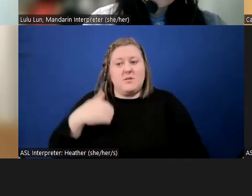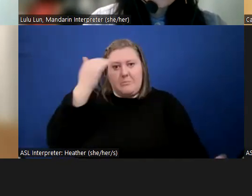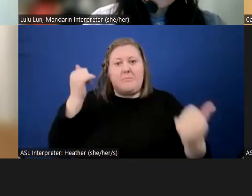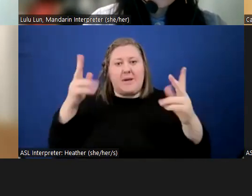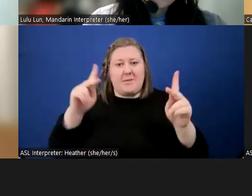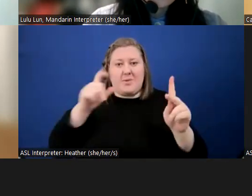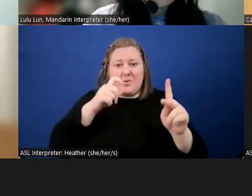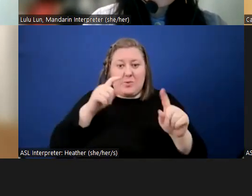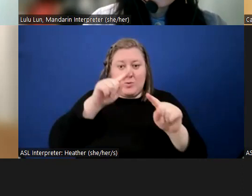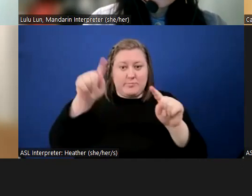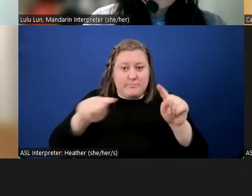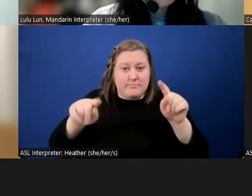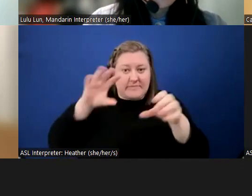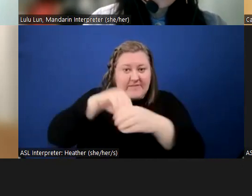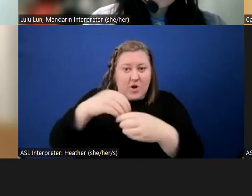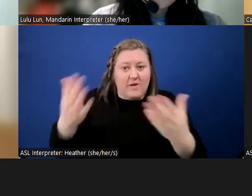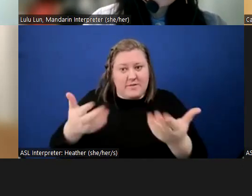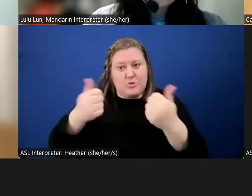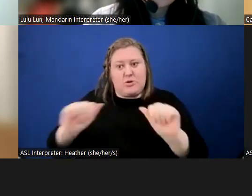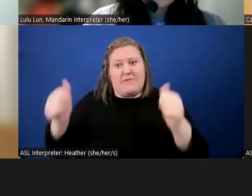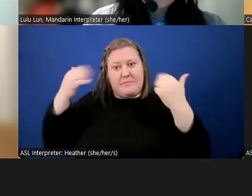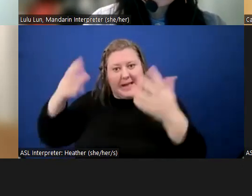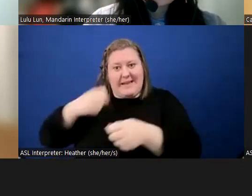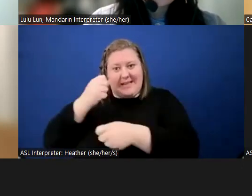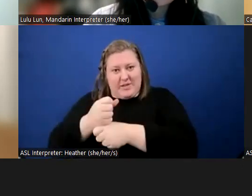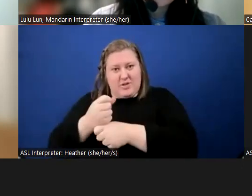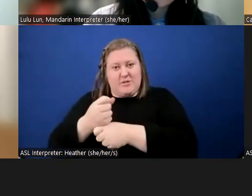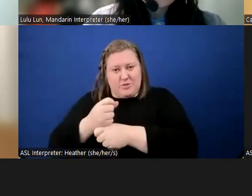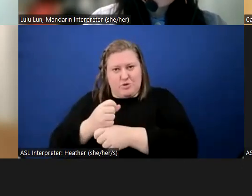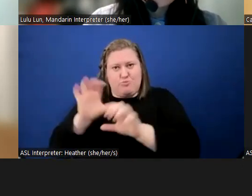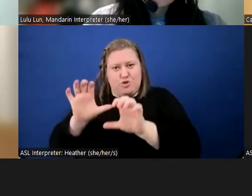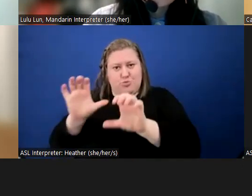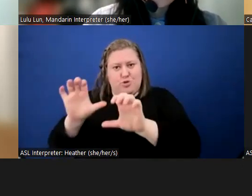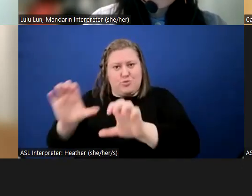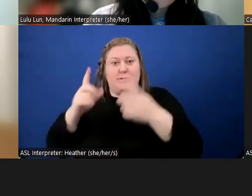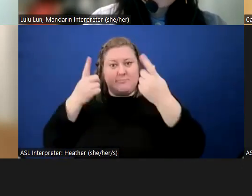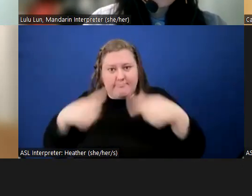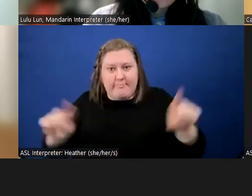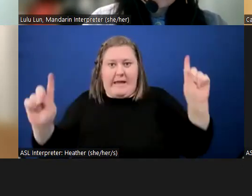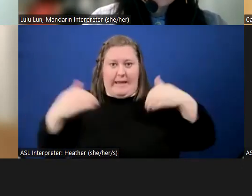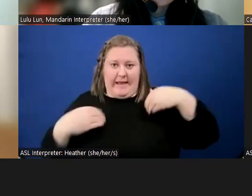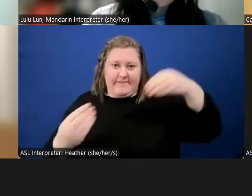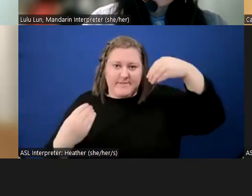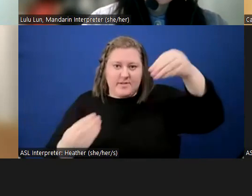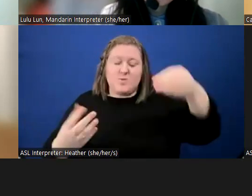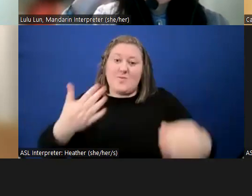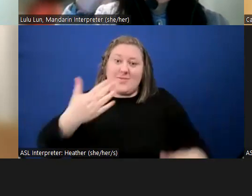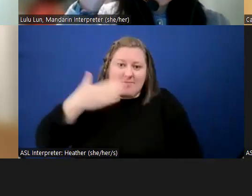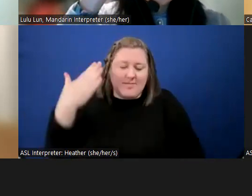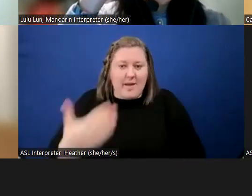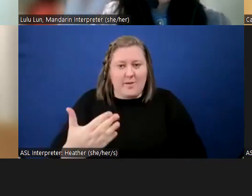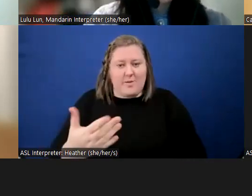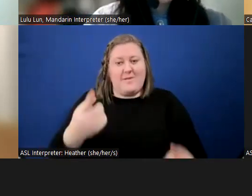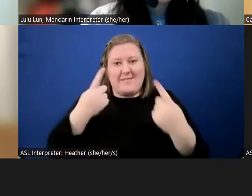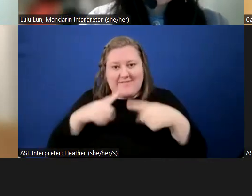are on the screen have been trying for many years to make this happen. So I just want to thank you deeply for getting this over